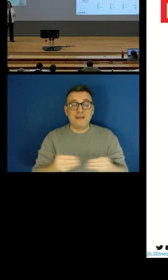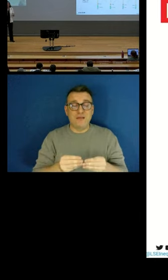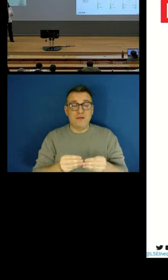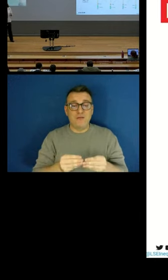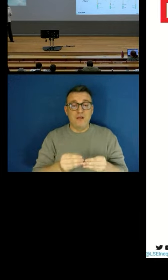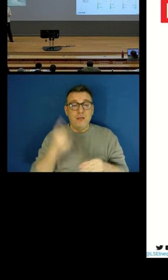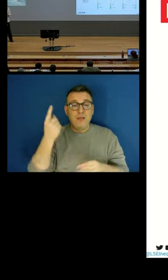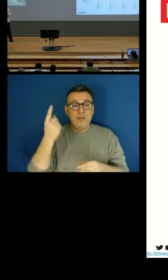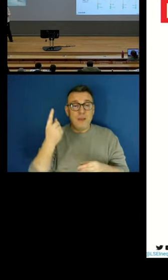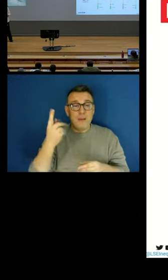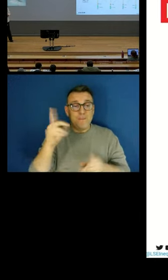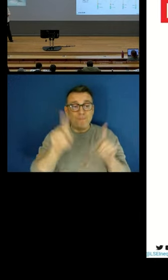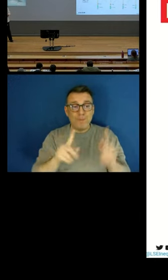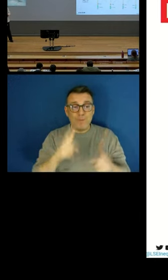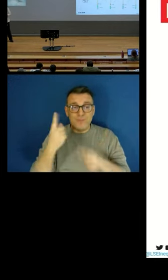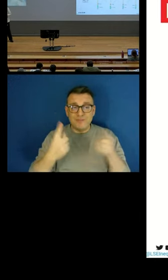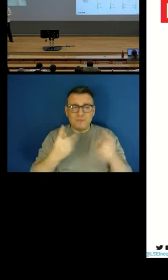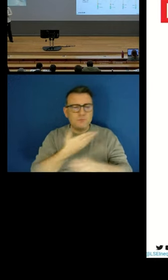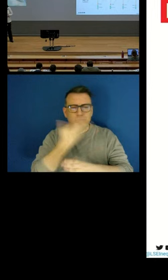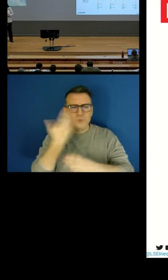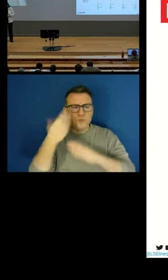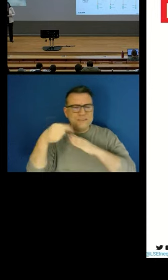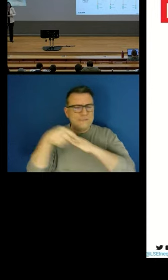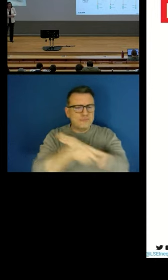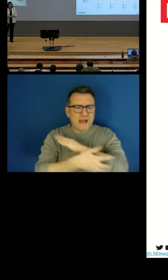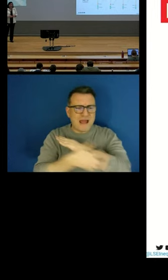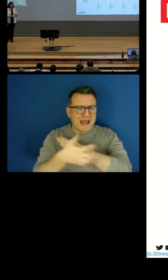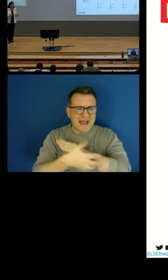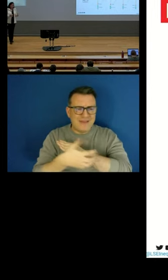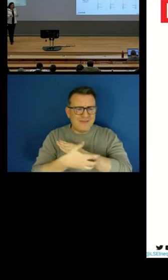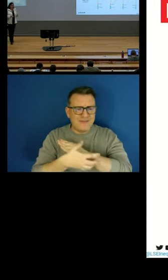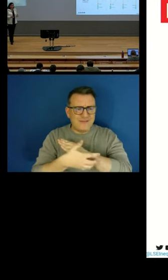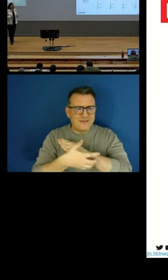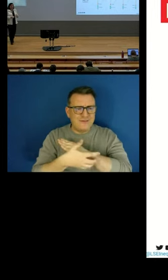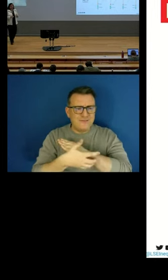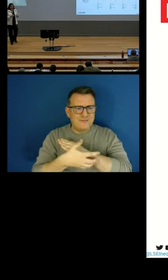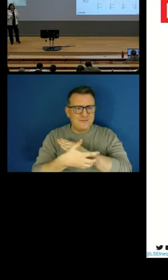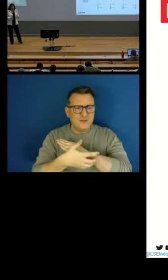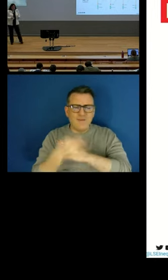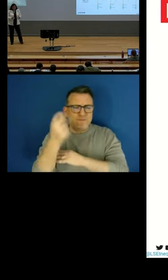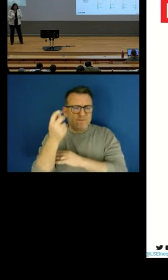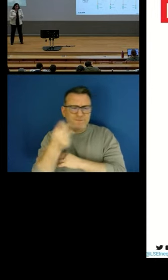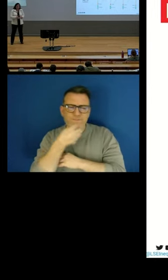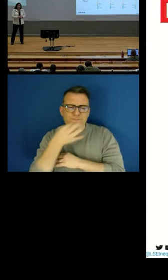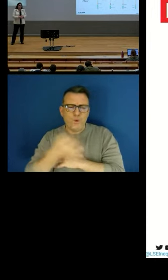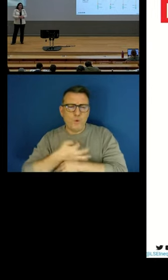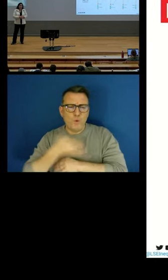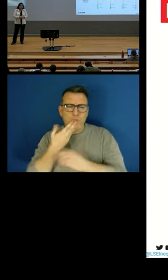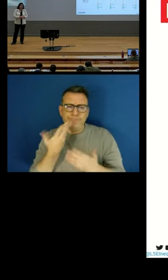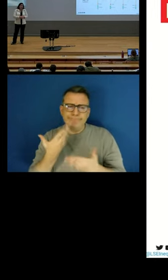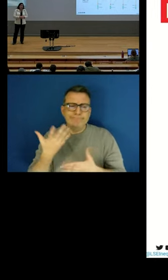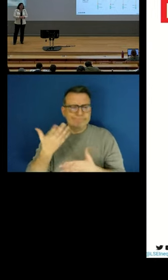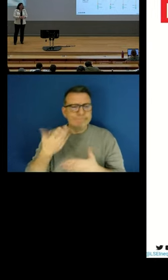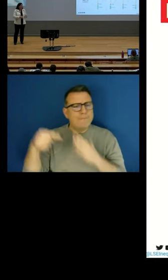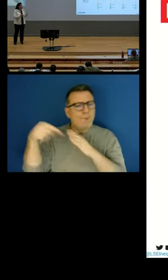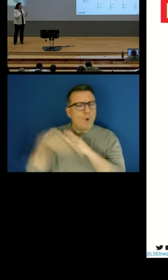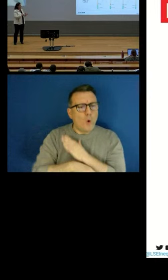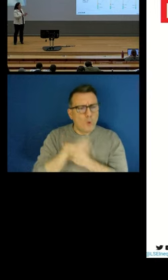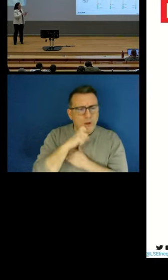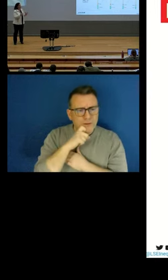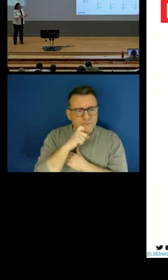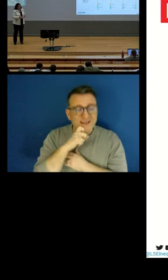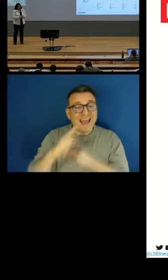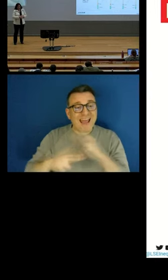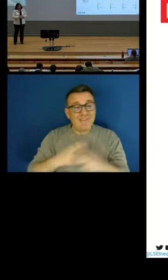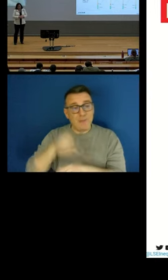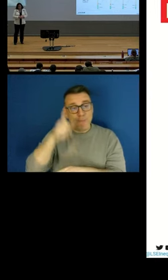relatively few of them fall into deprivation. Unfortunately, the people who are deprived, who have poor quality employment, are